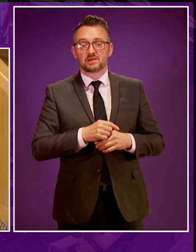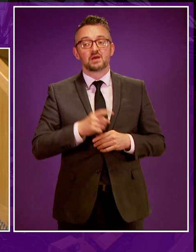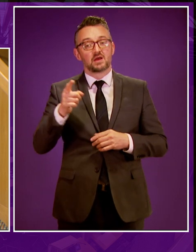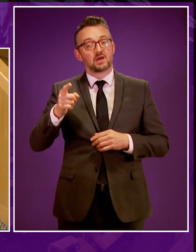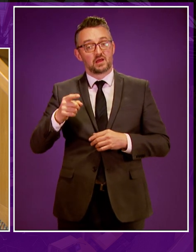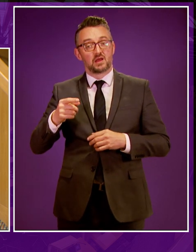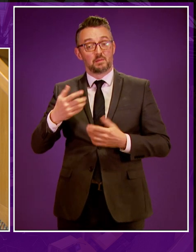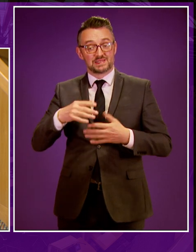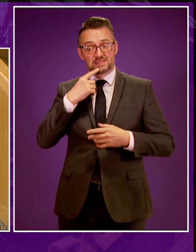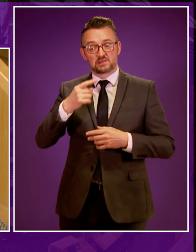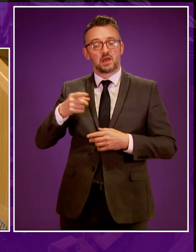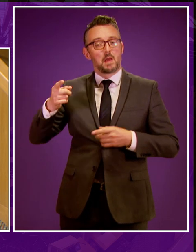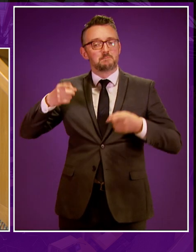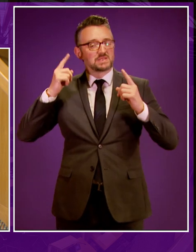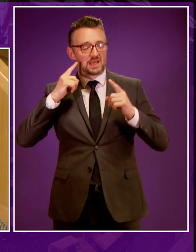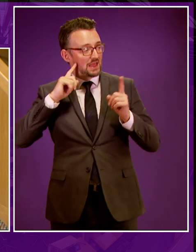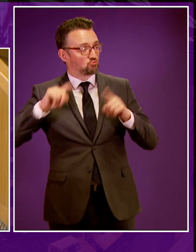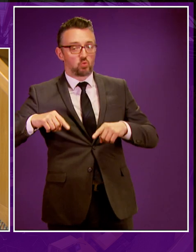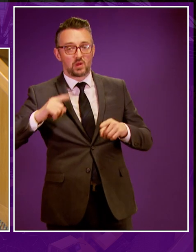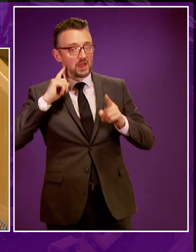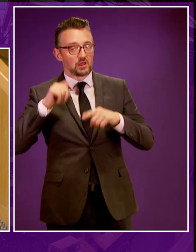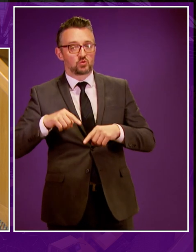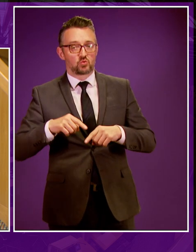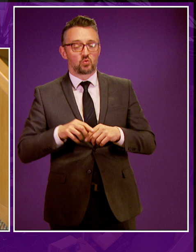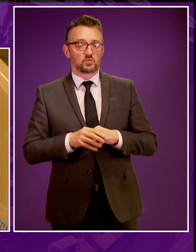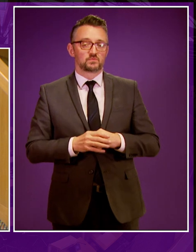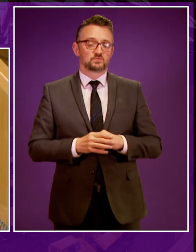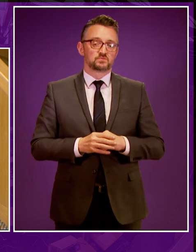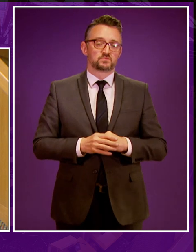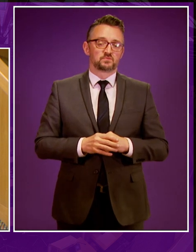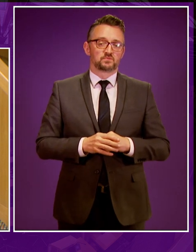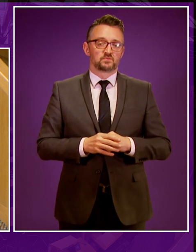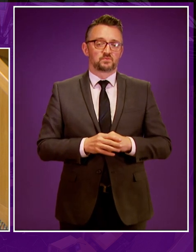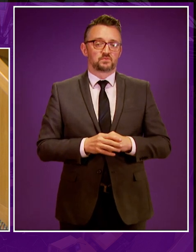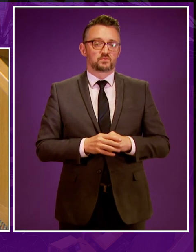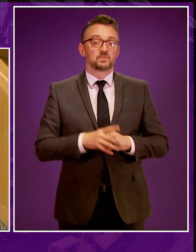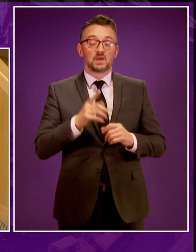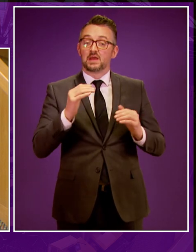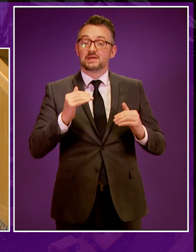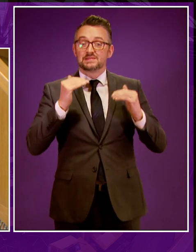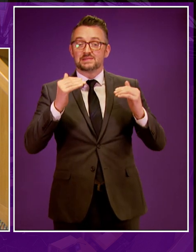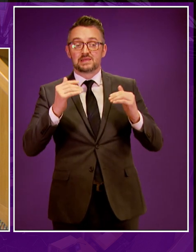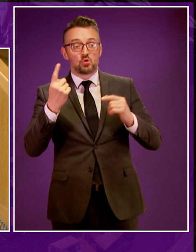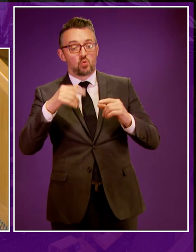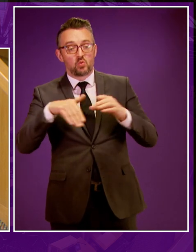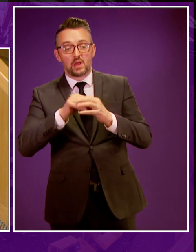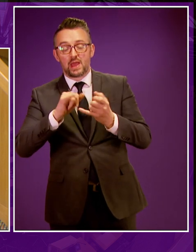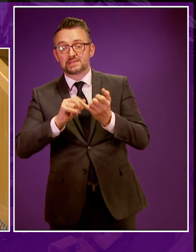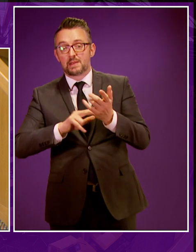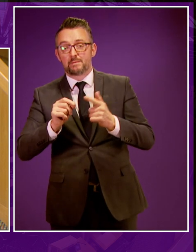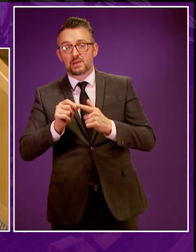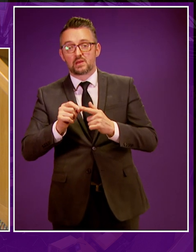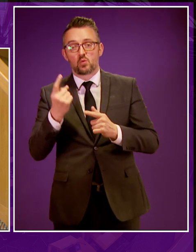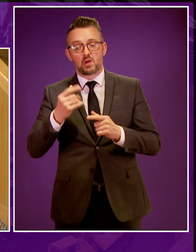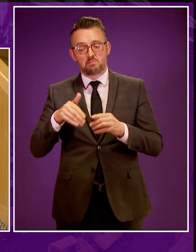by the Minister and his colleagues in their offerings today that senior members of the SNP and